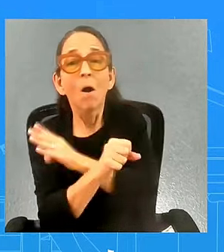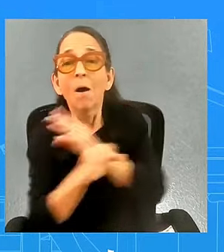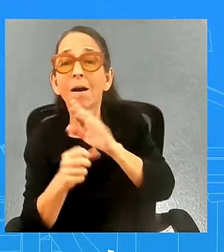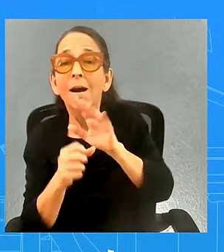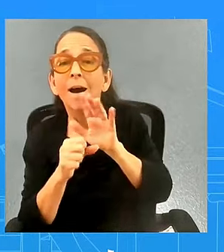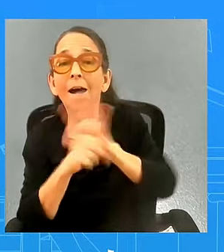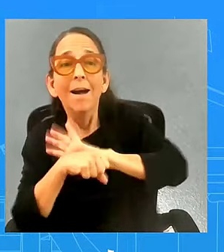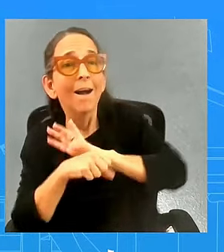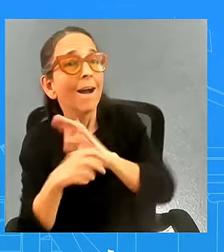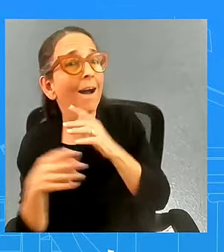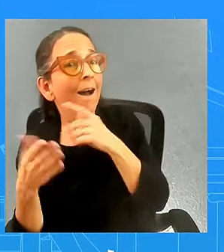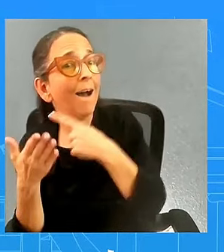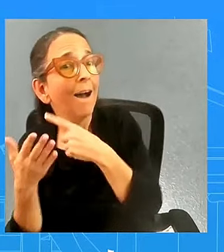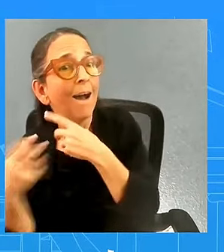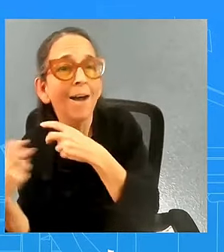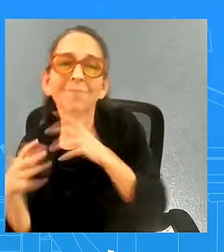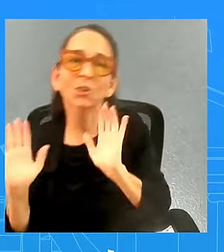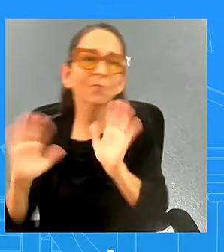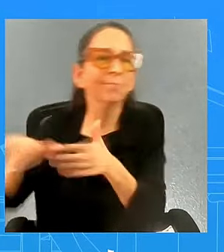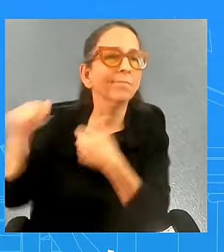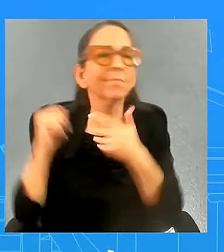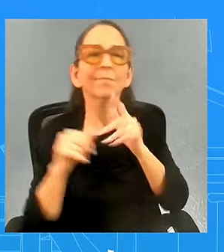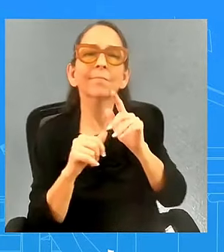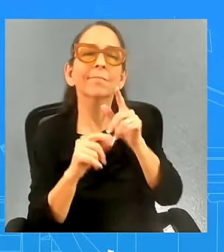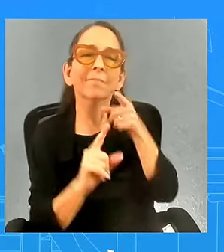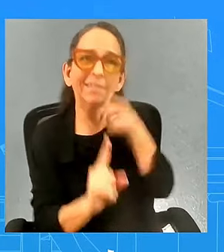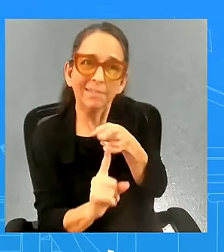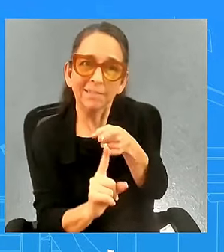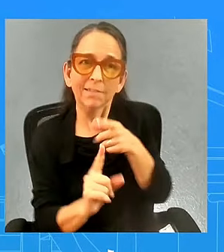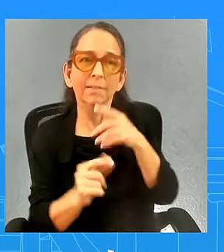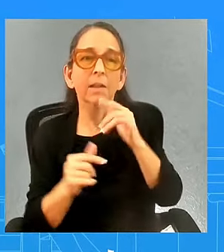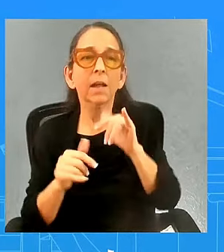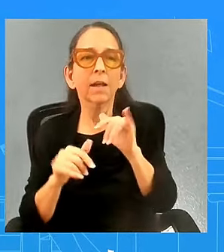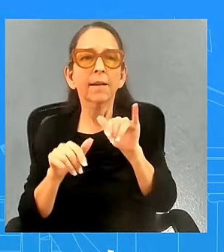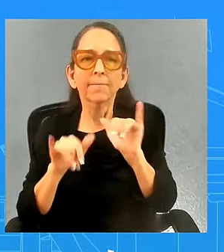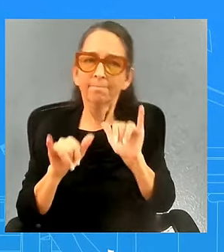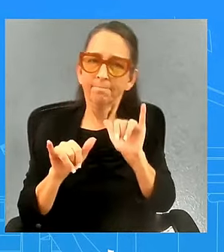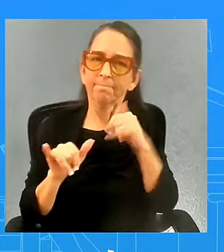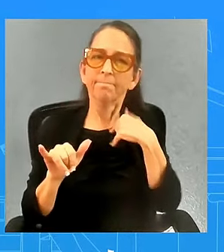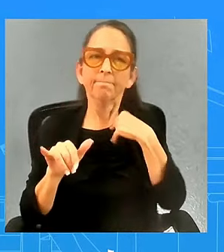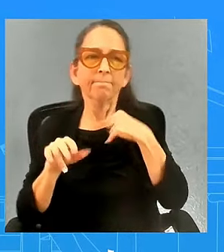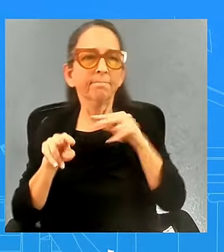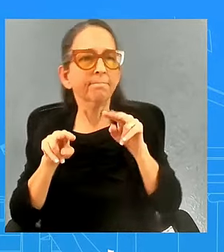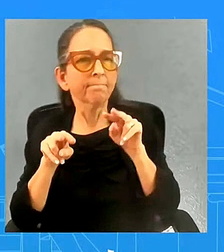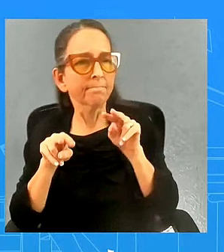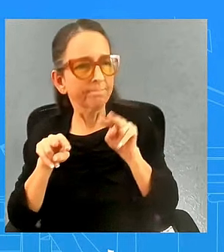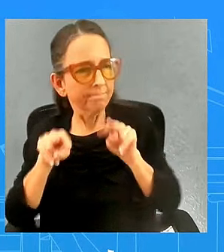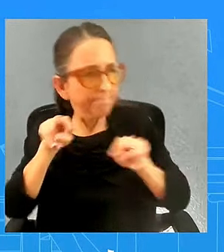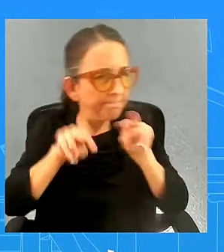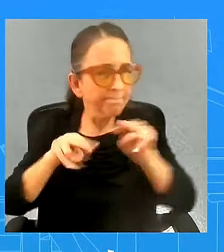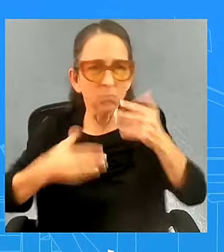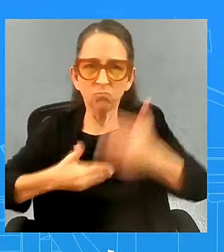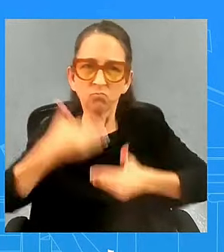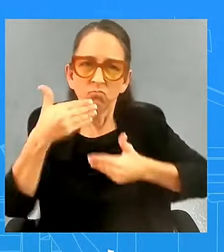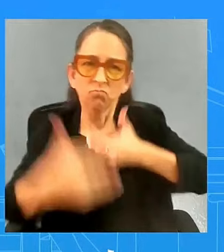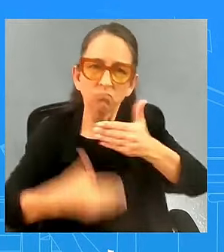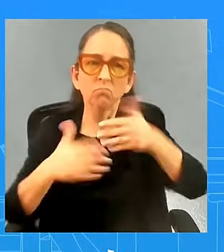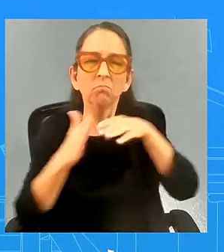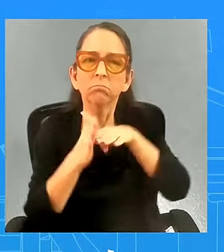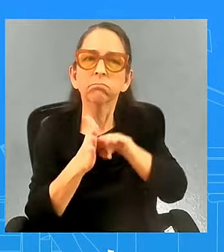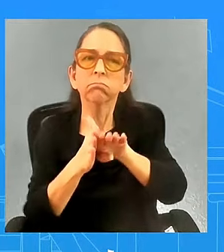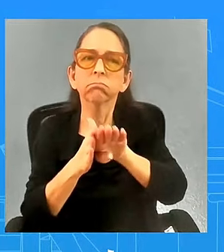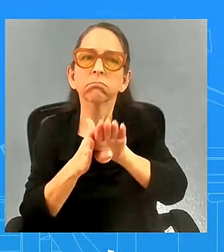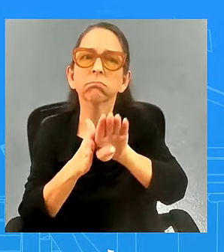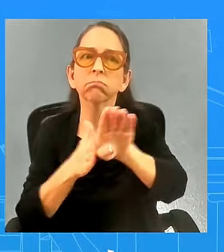done but the trend is our friend we're moving in the right direction and we have a strong foundation to build upon and a strong